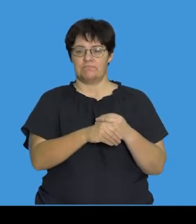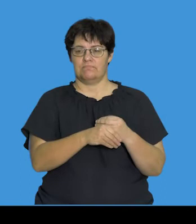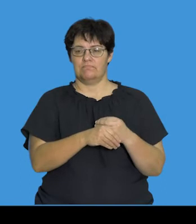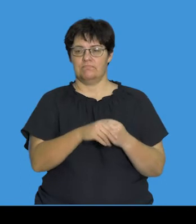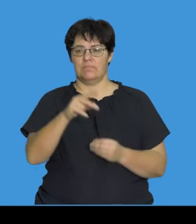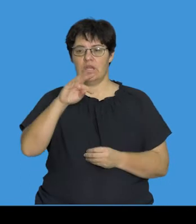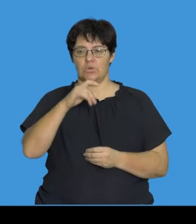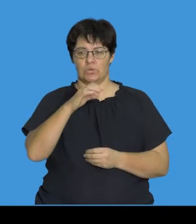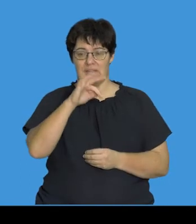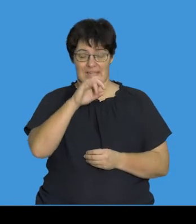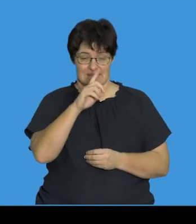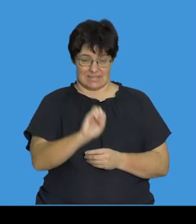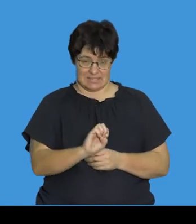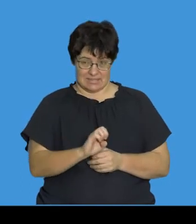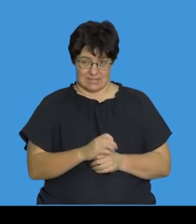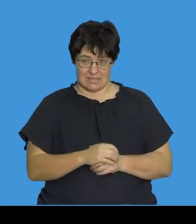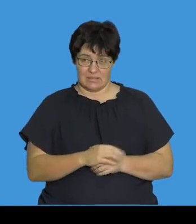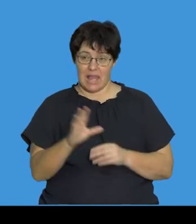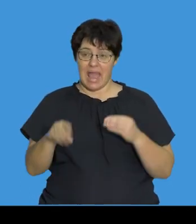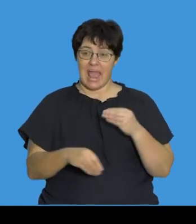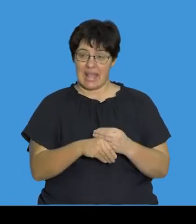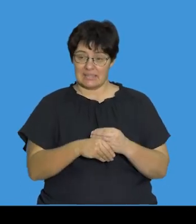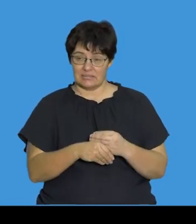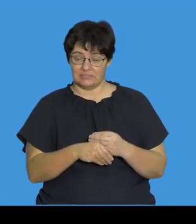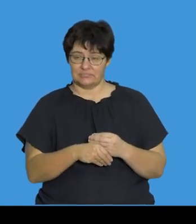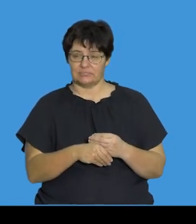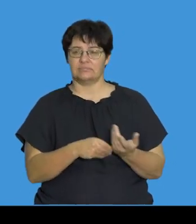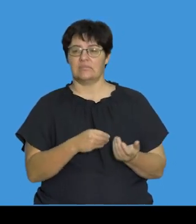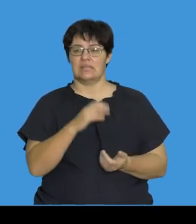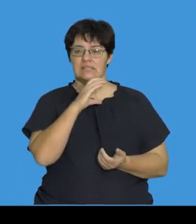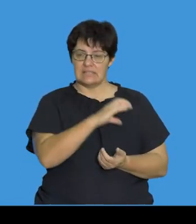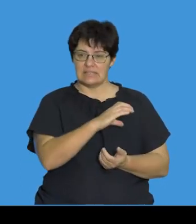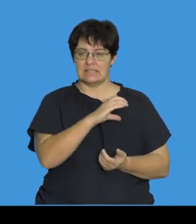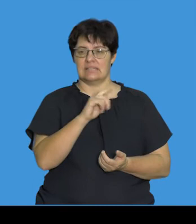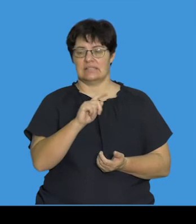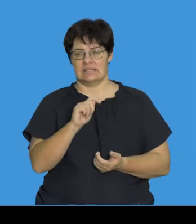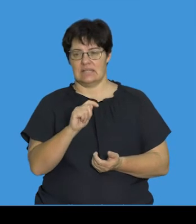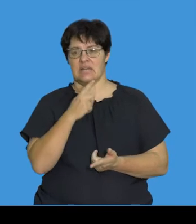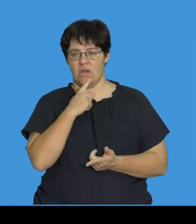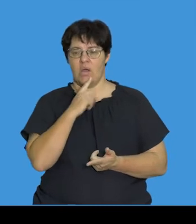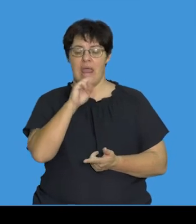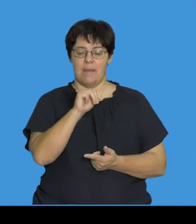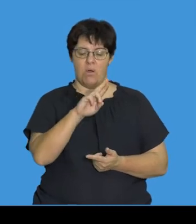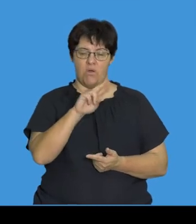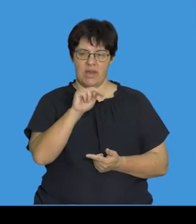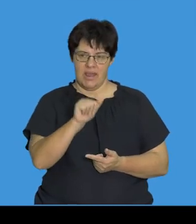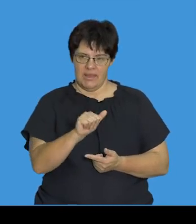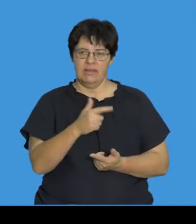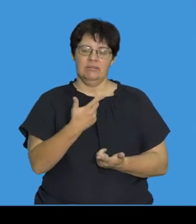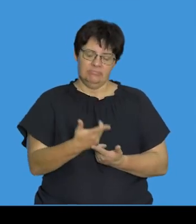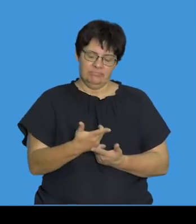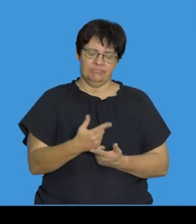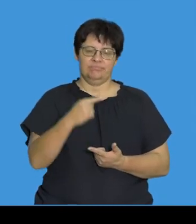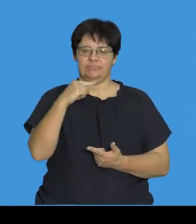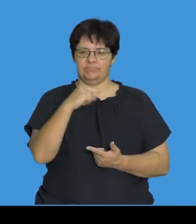nucleotide here, and that insertion in turn has an effect on the mRNA sequence, and